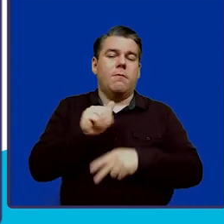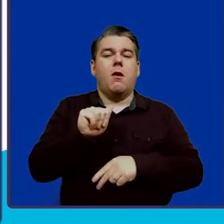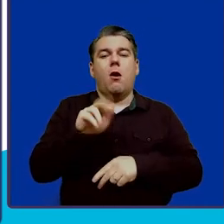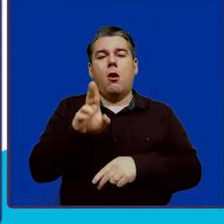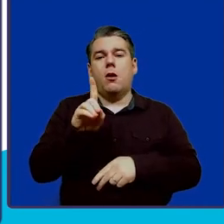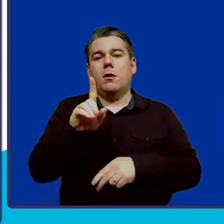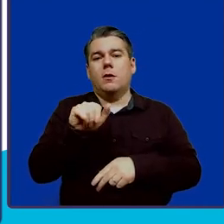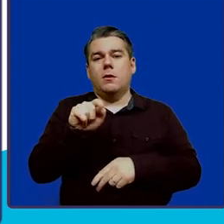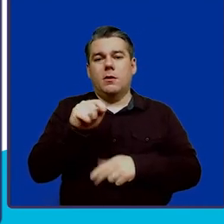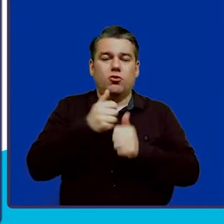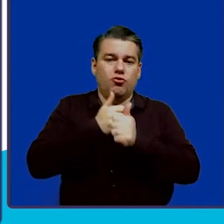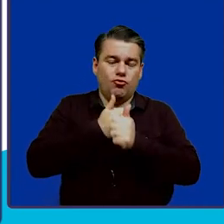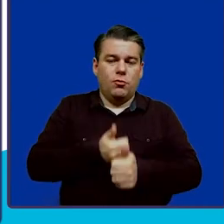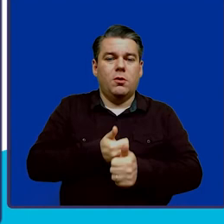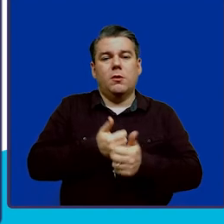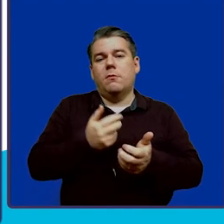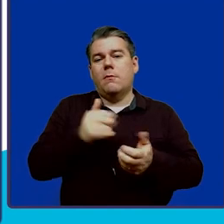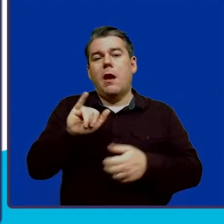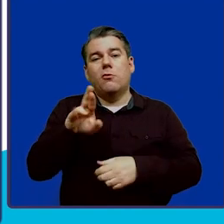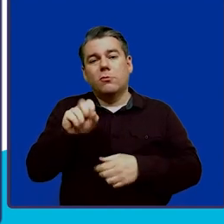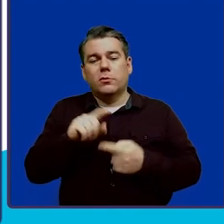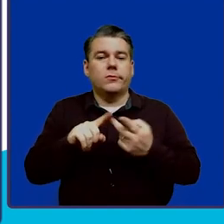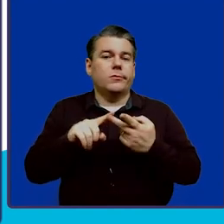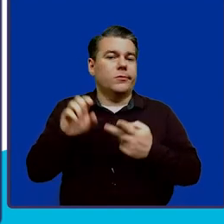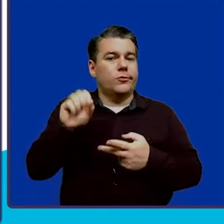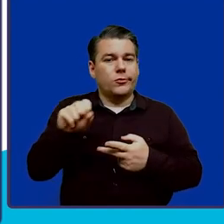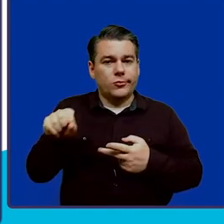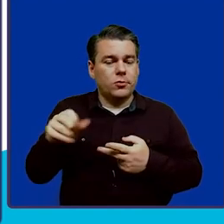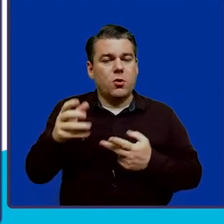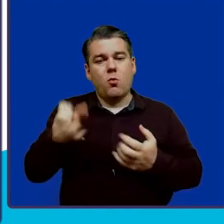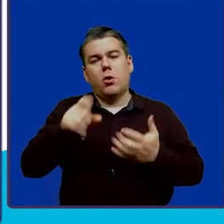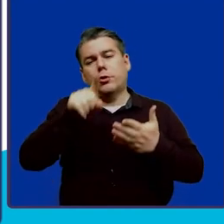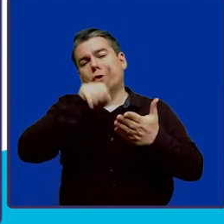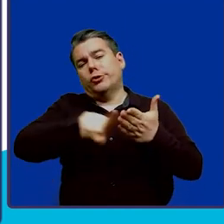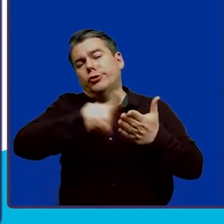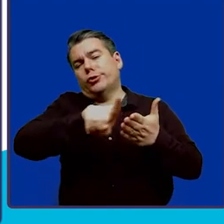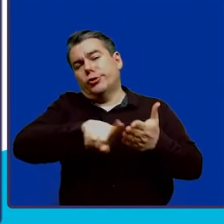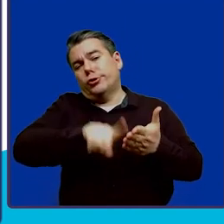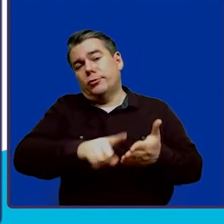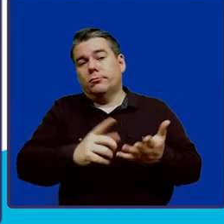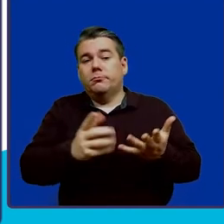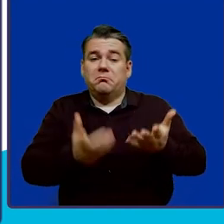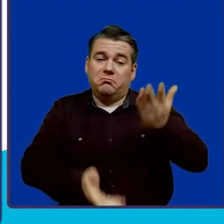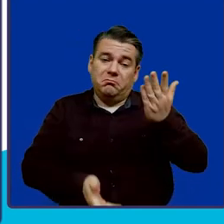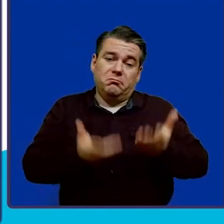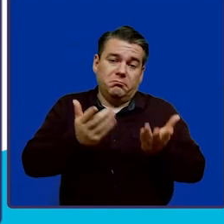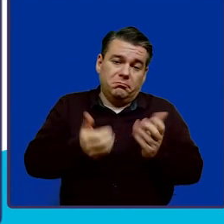in case the IRS or even Social Security Administration were to ever request or audit records.